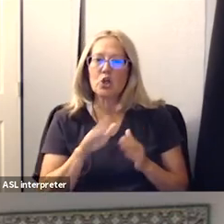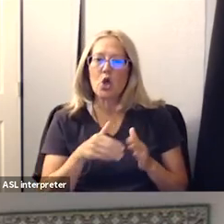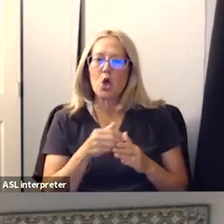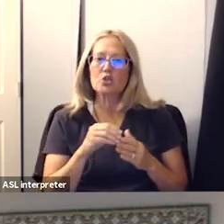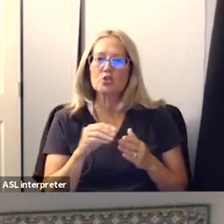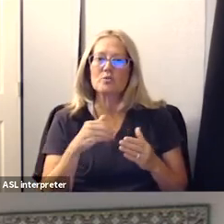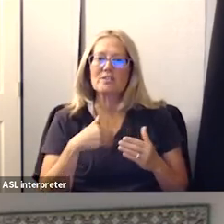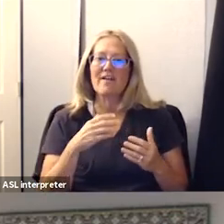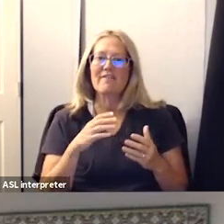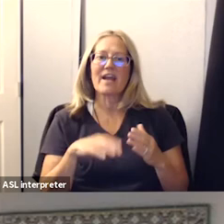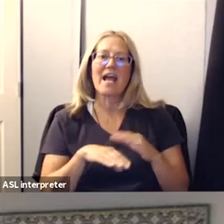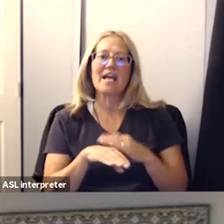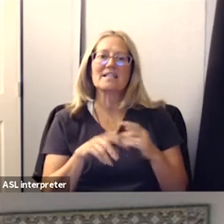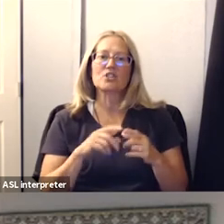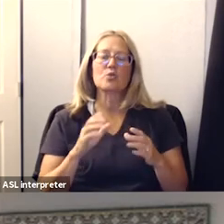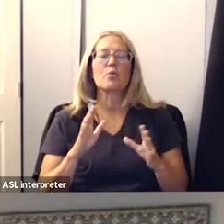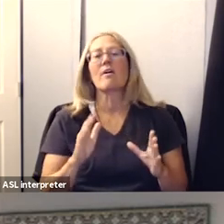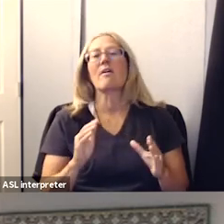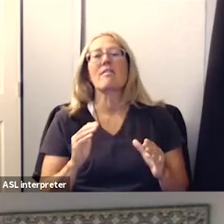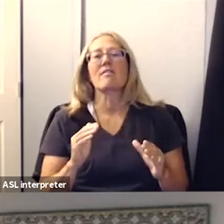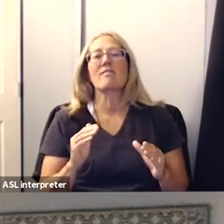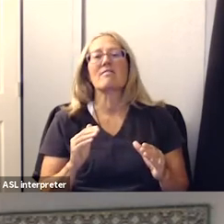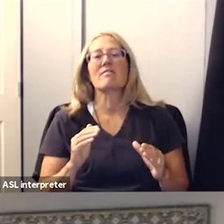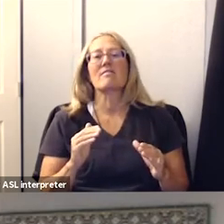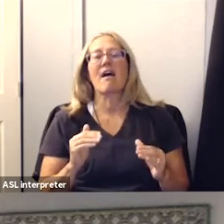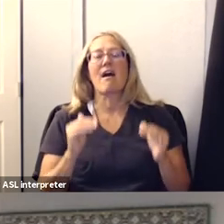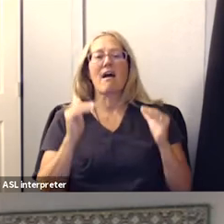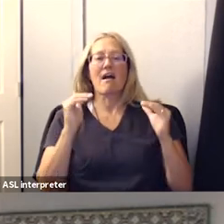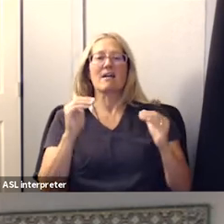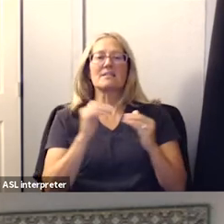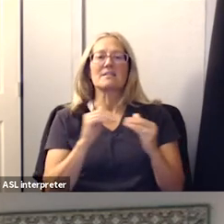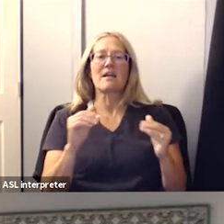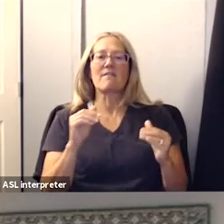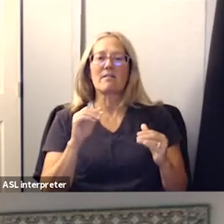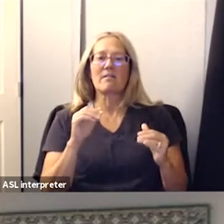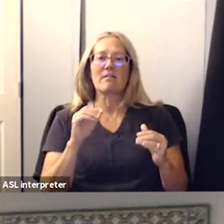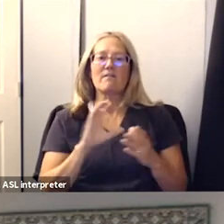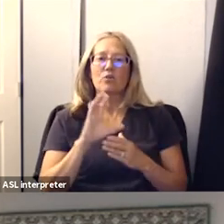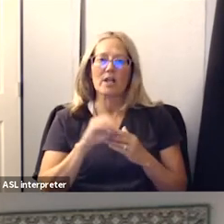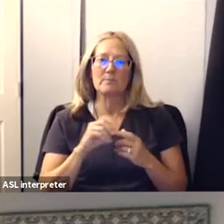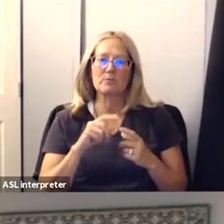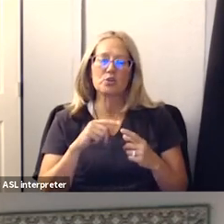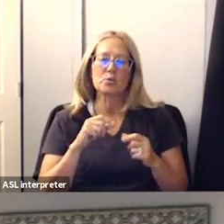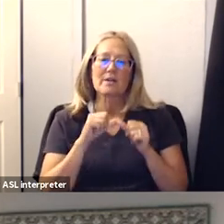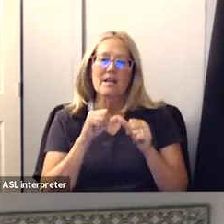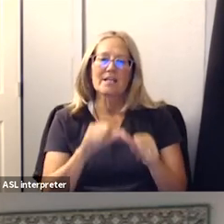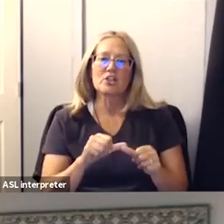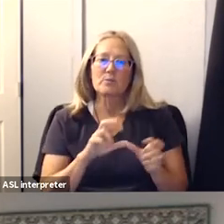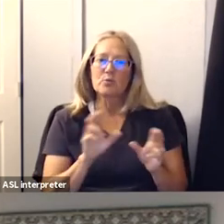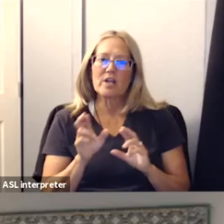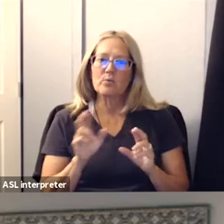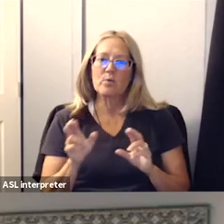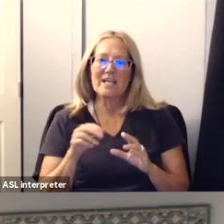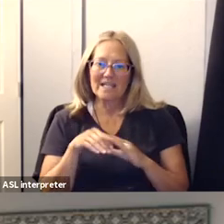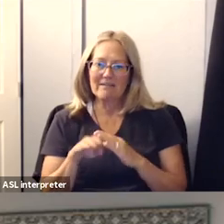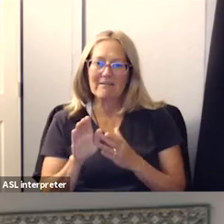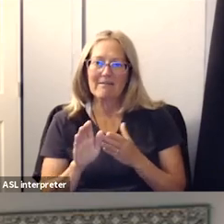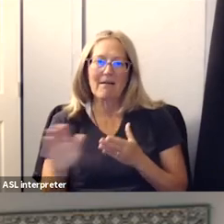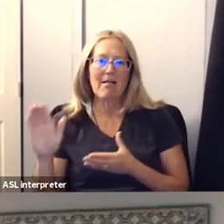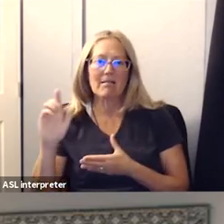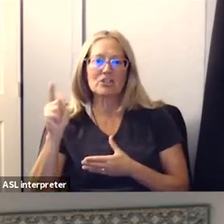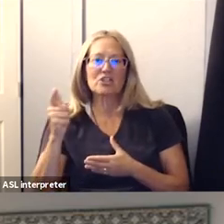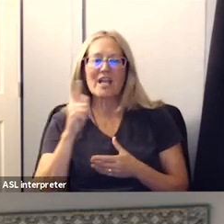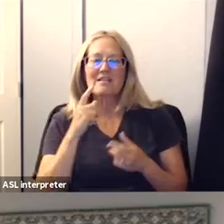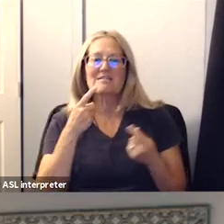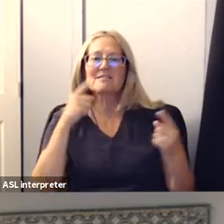highest levels of curriculum in order to maintain readiness for college and success the